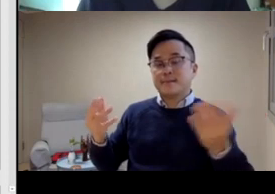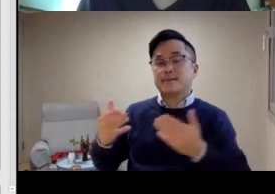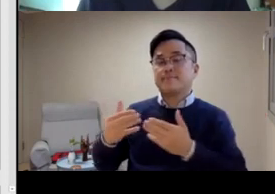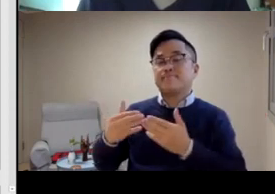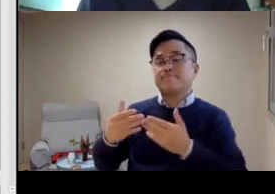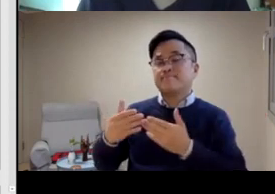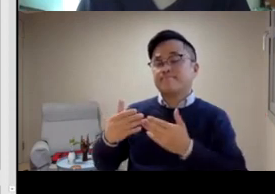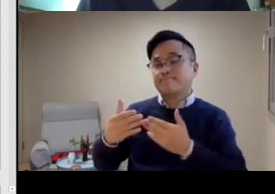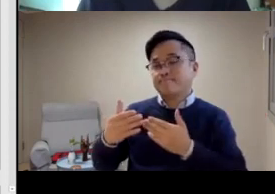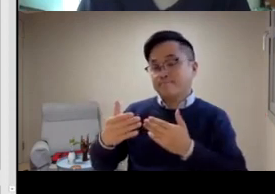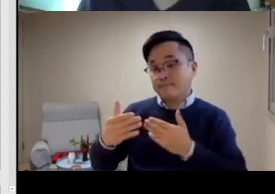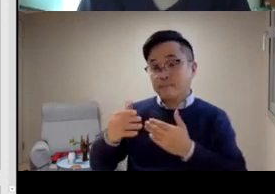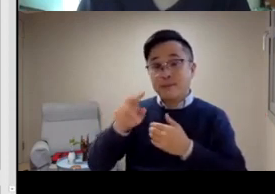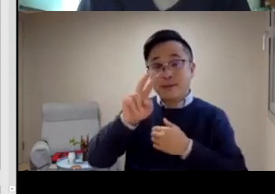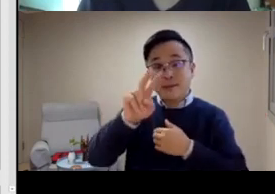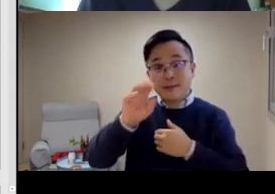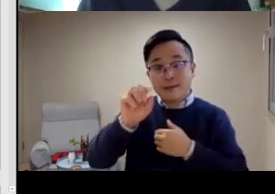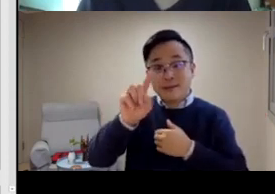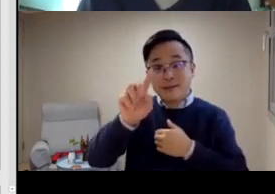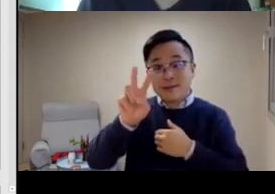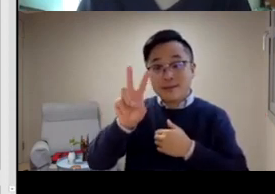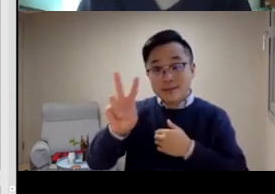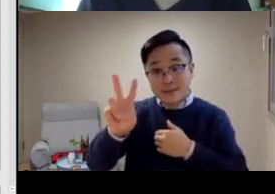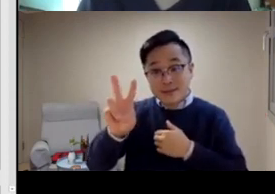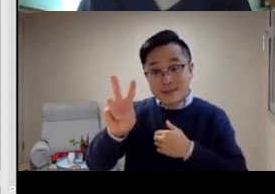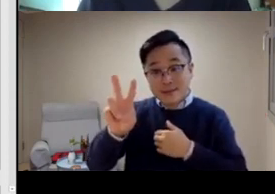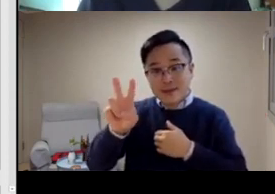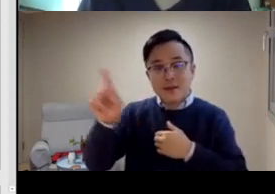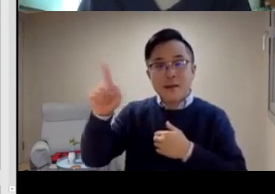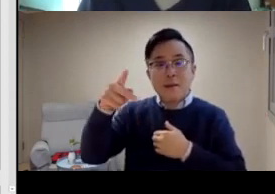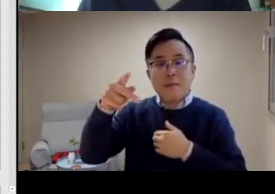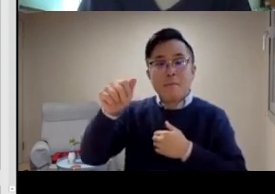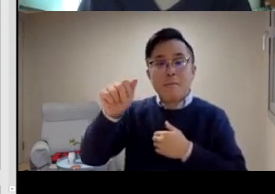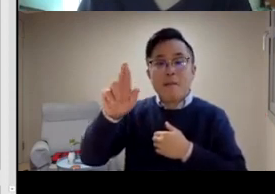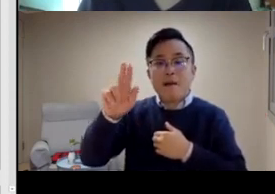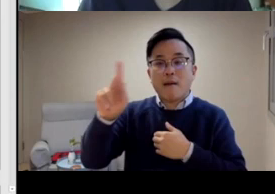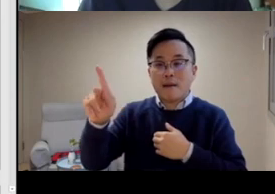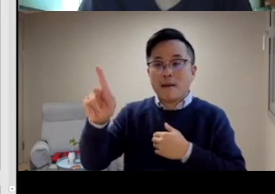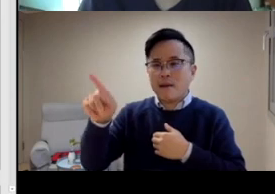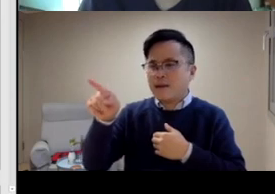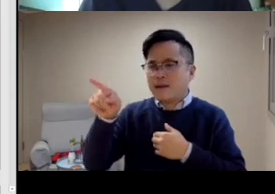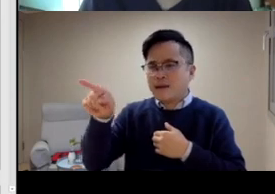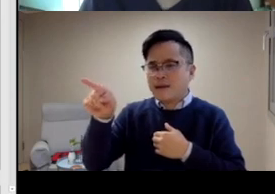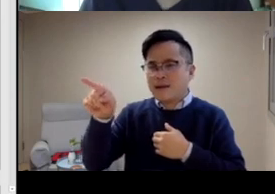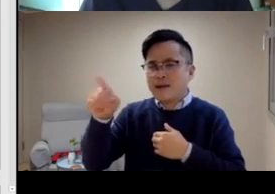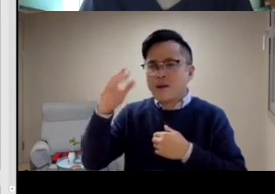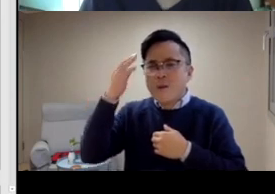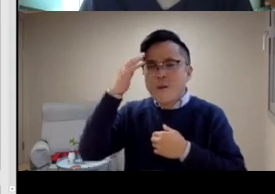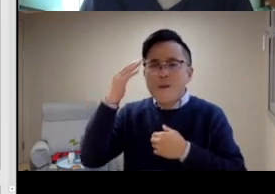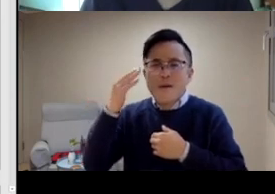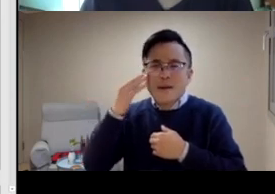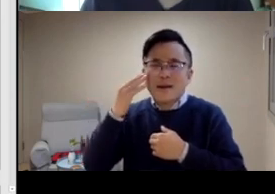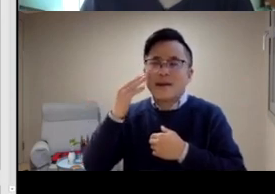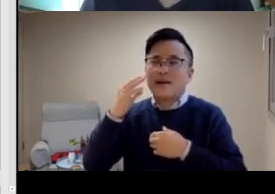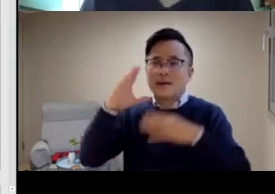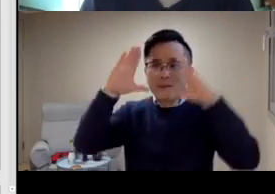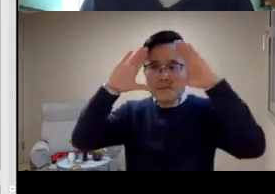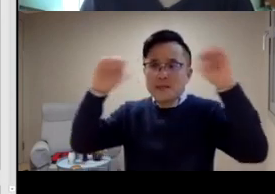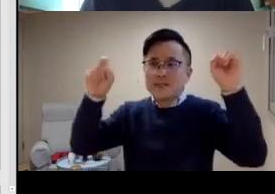government, but they didn't accept it. So we had to wait a while. And then in 2012,